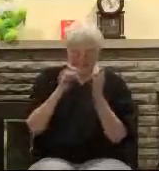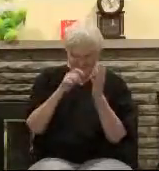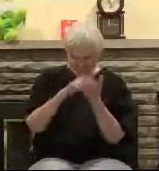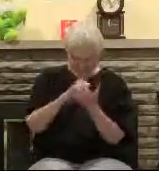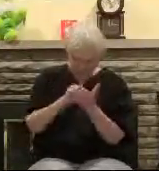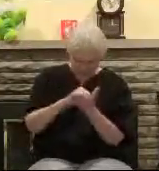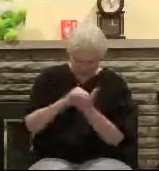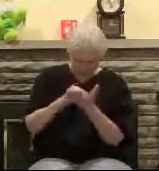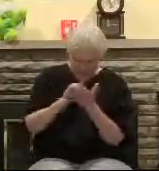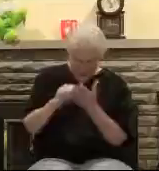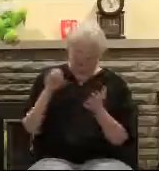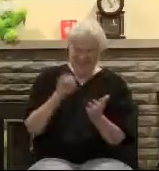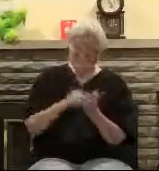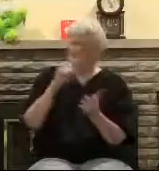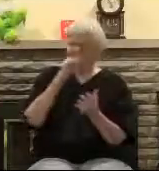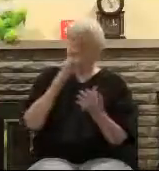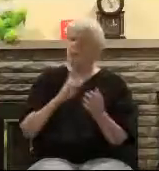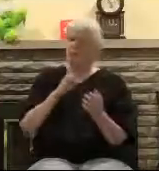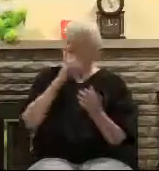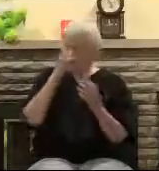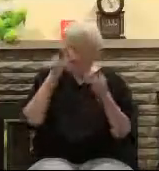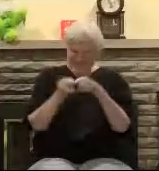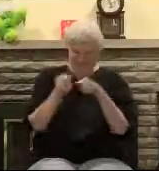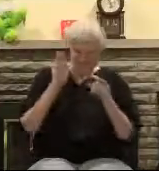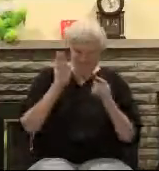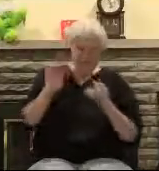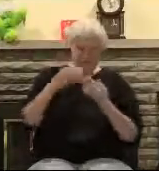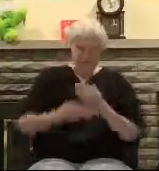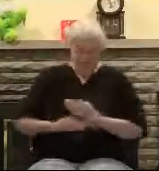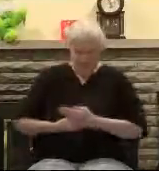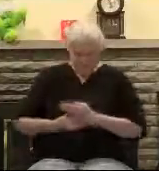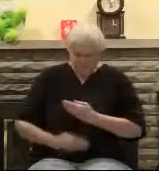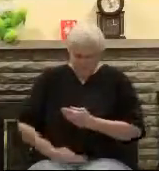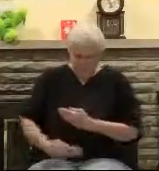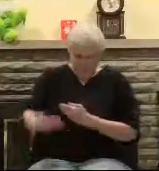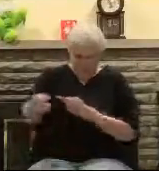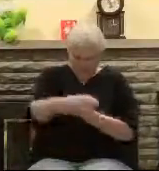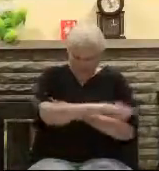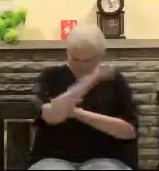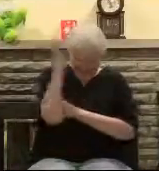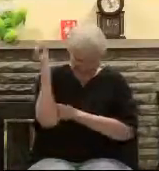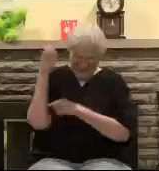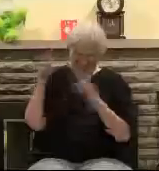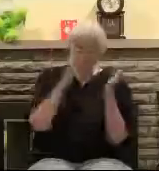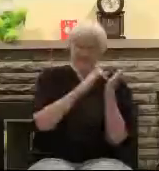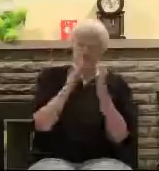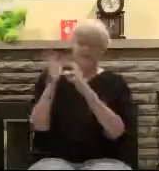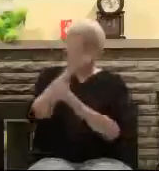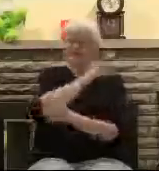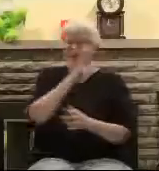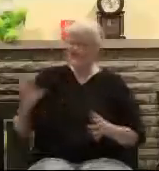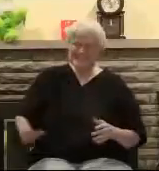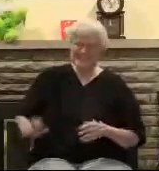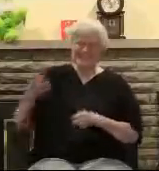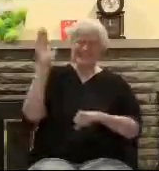-11, just as real as your birthday. It happened. He died on a cross. And